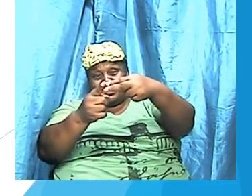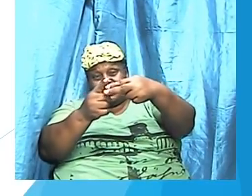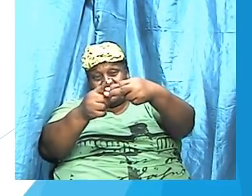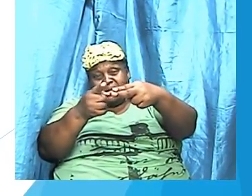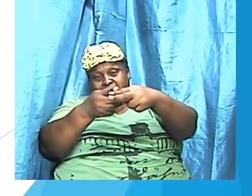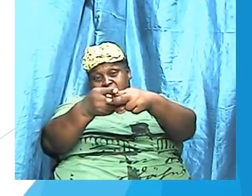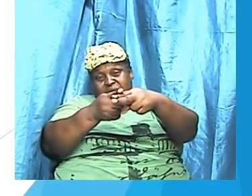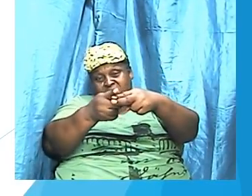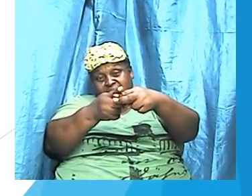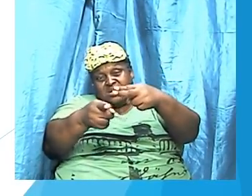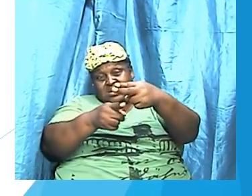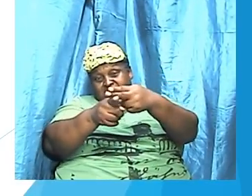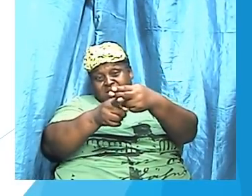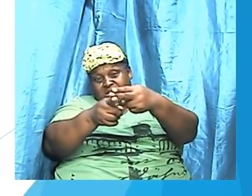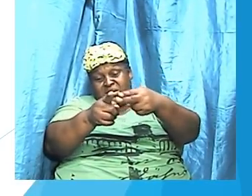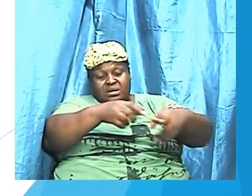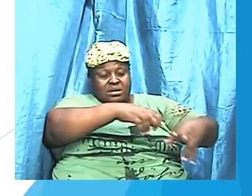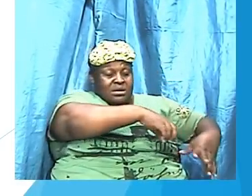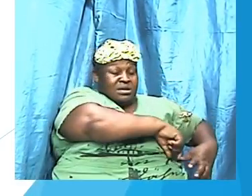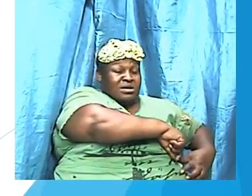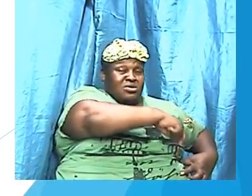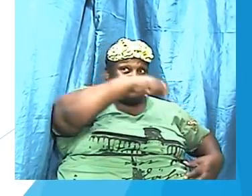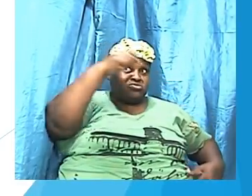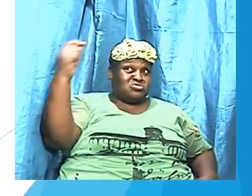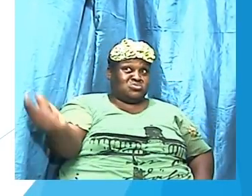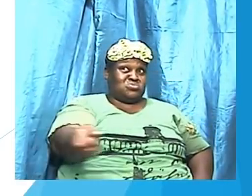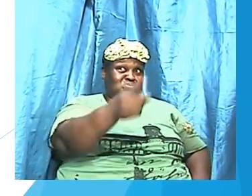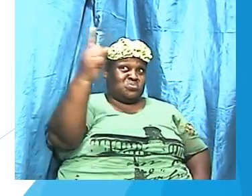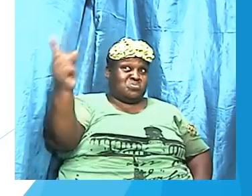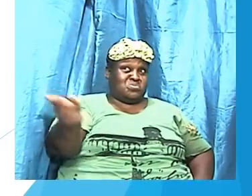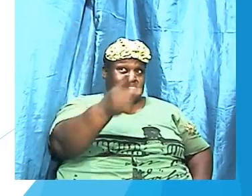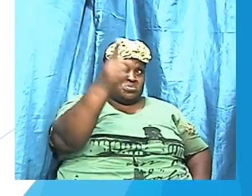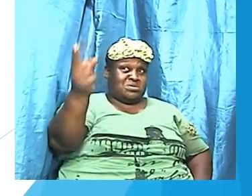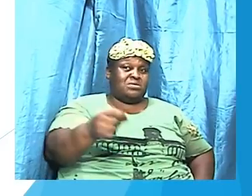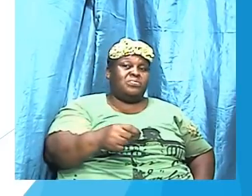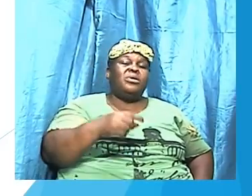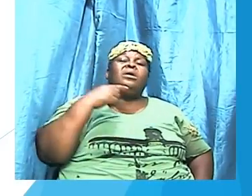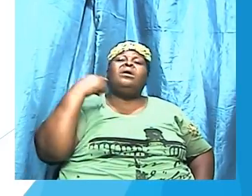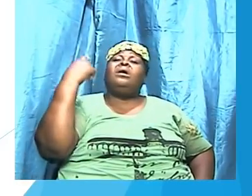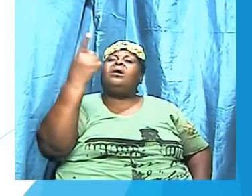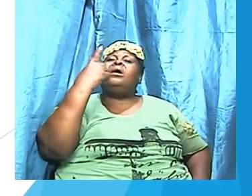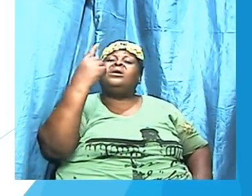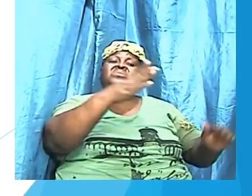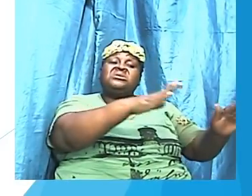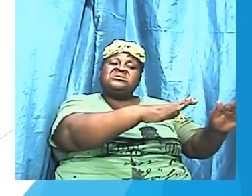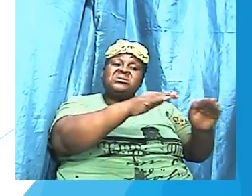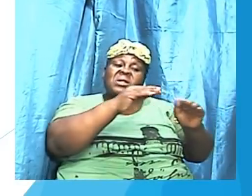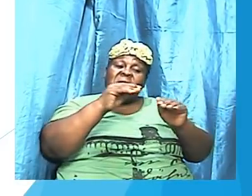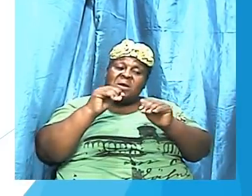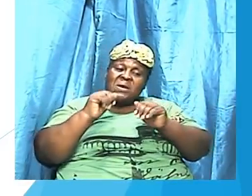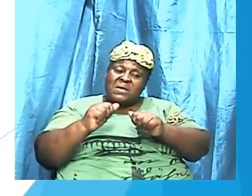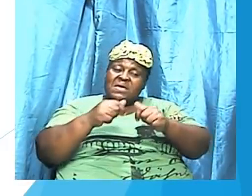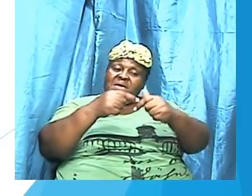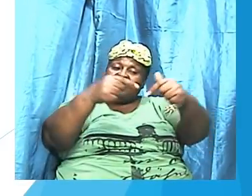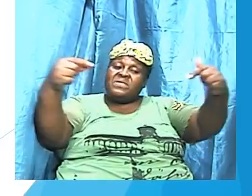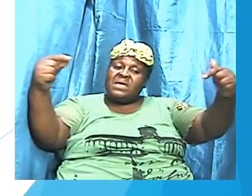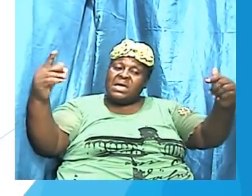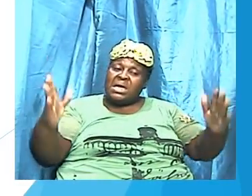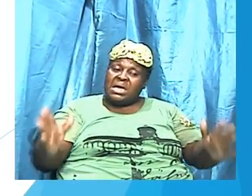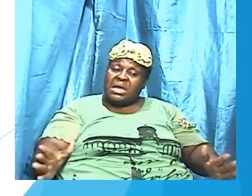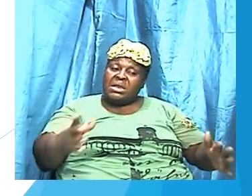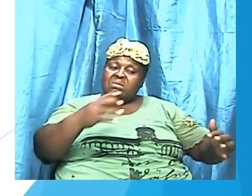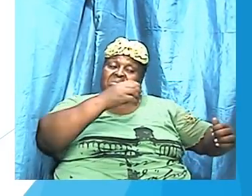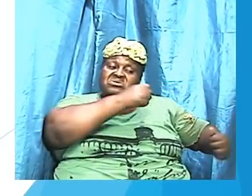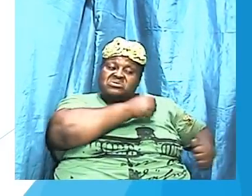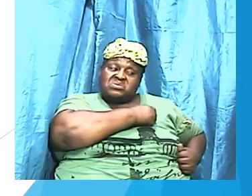left listen to me it always leave the enemy soldier